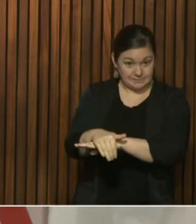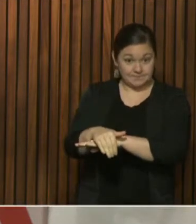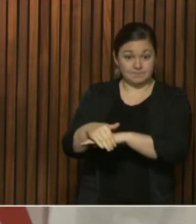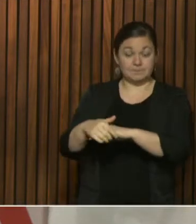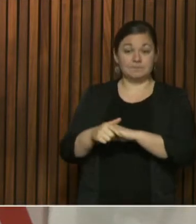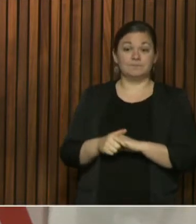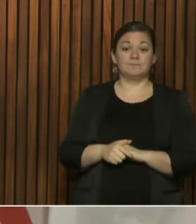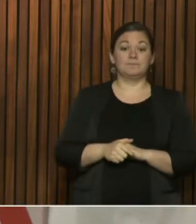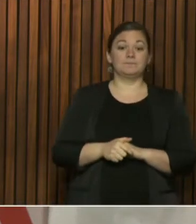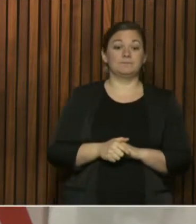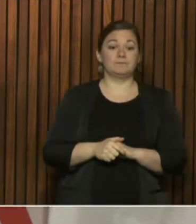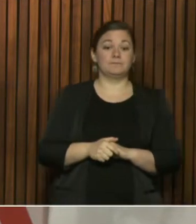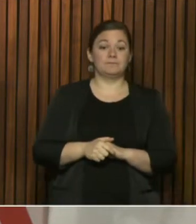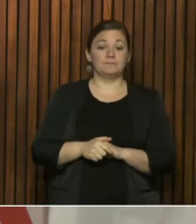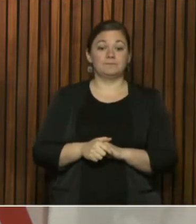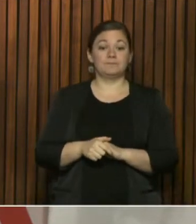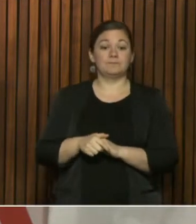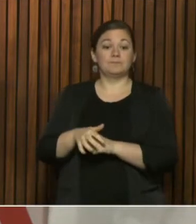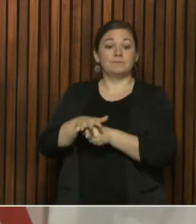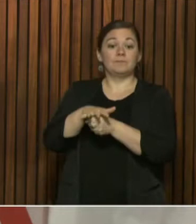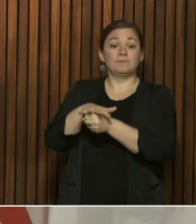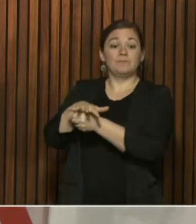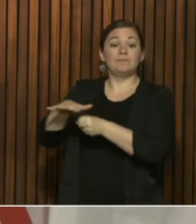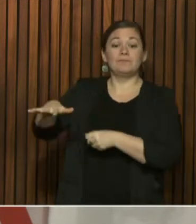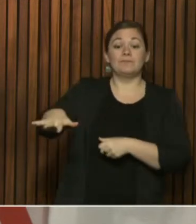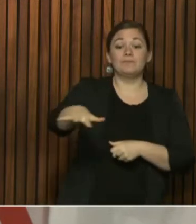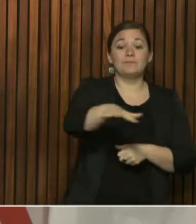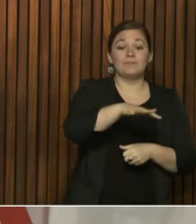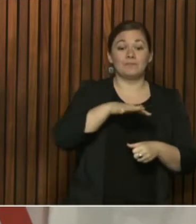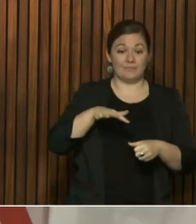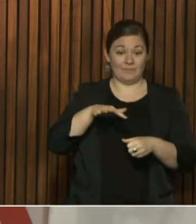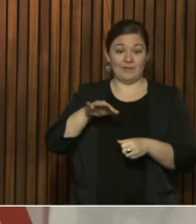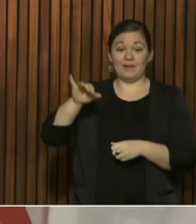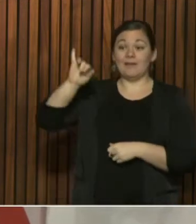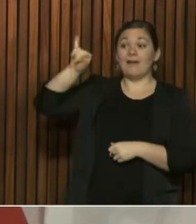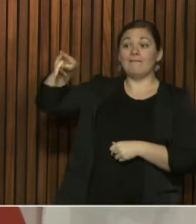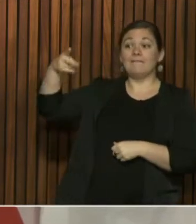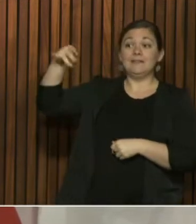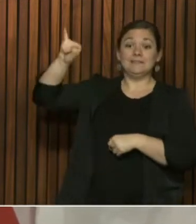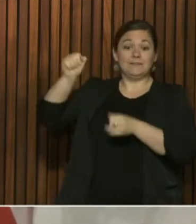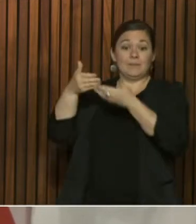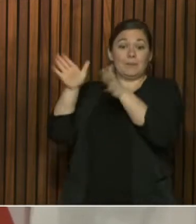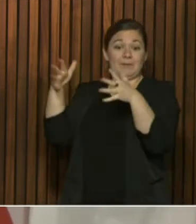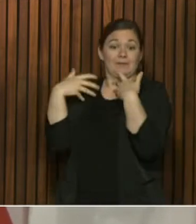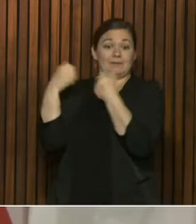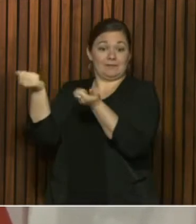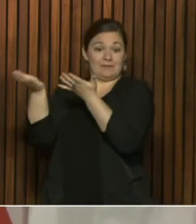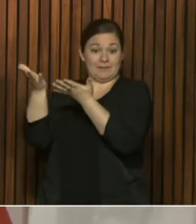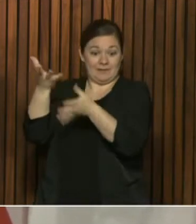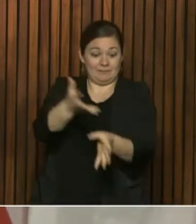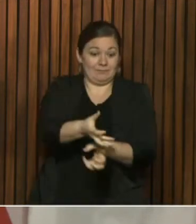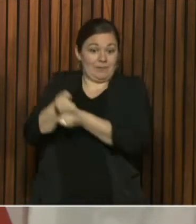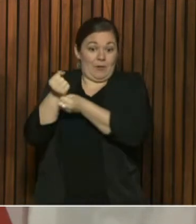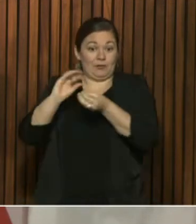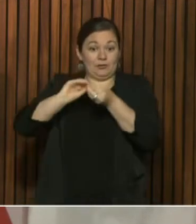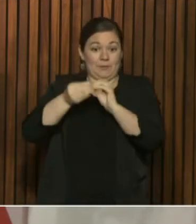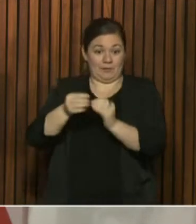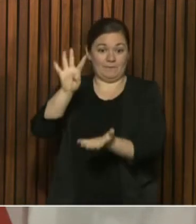have been input by the local health units into the Integrated Public Health Information System, we have a total of 4